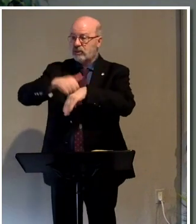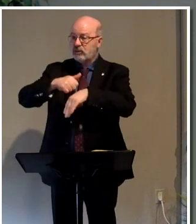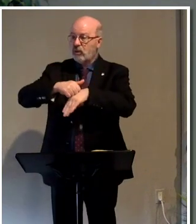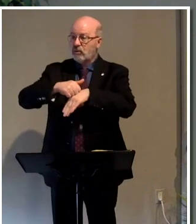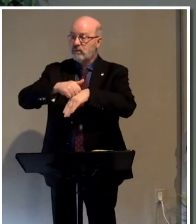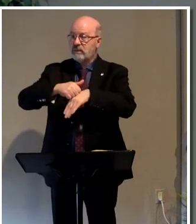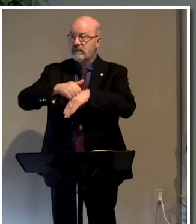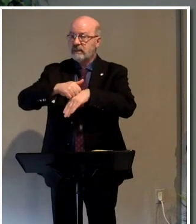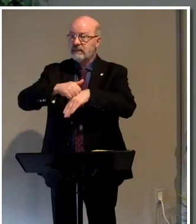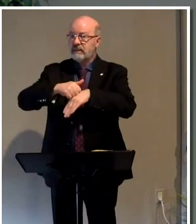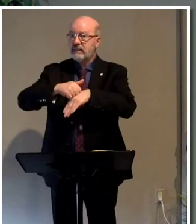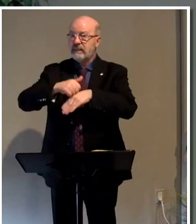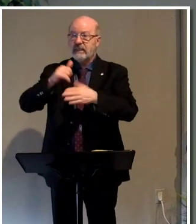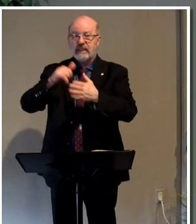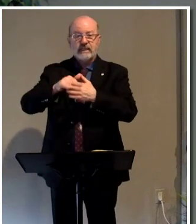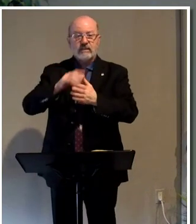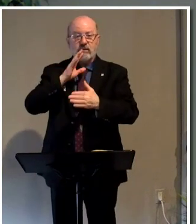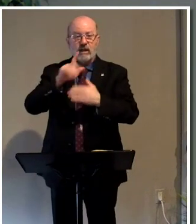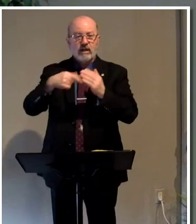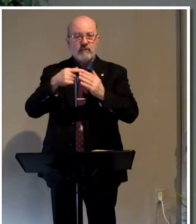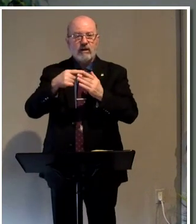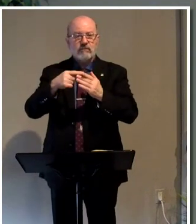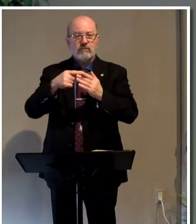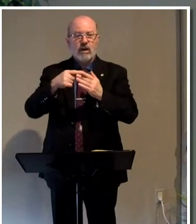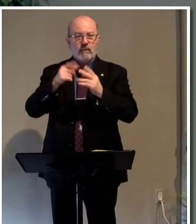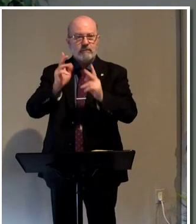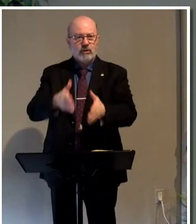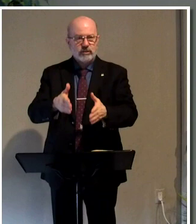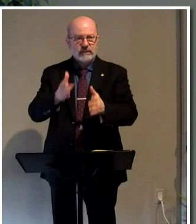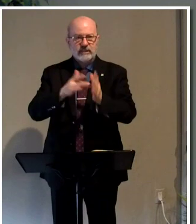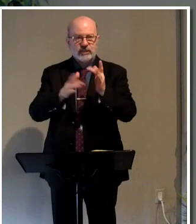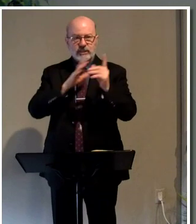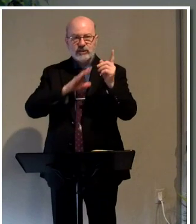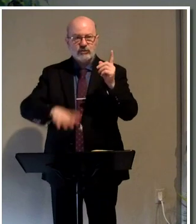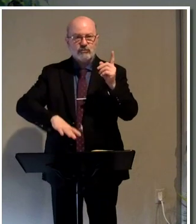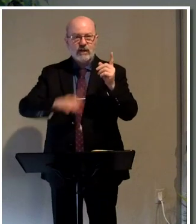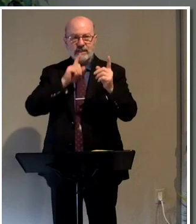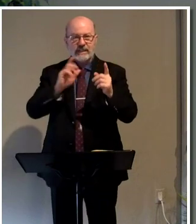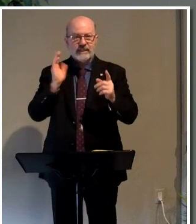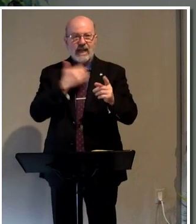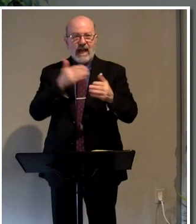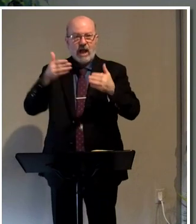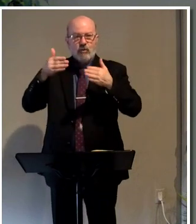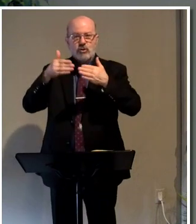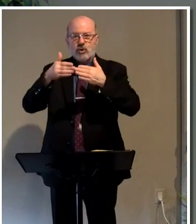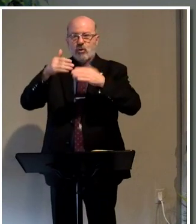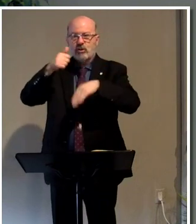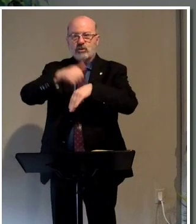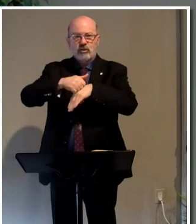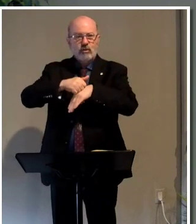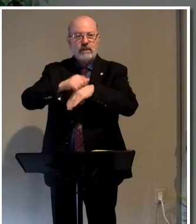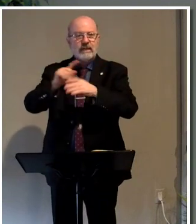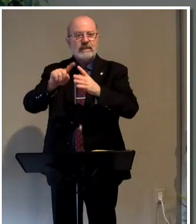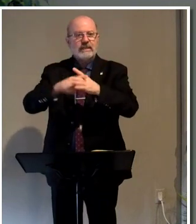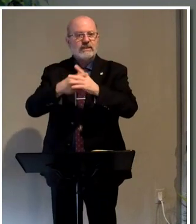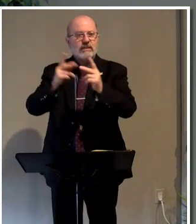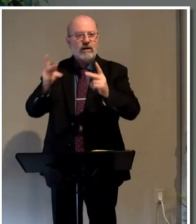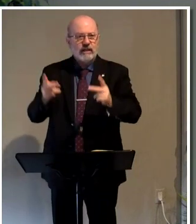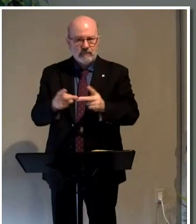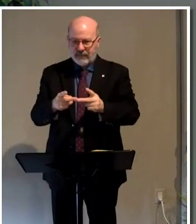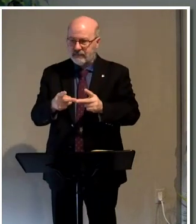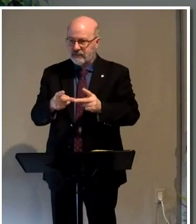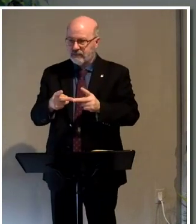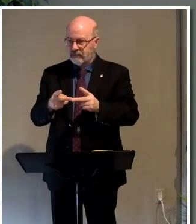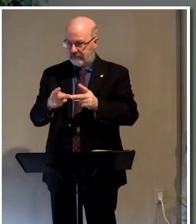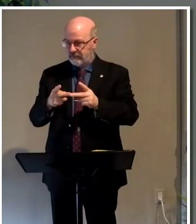stone imagery is that it is referring to a person. Jesus Christ is the cornerstone. And we see